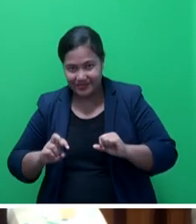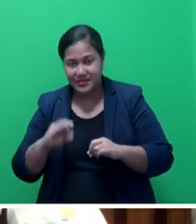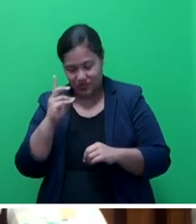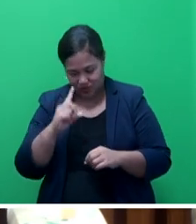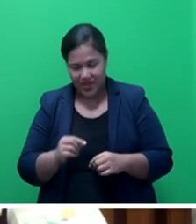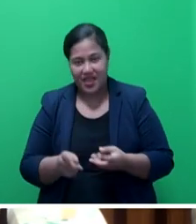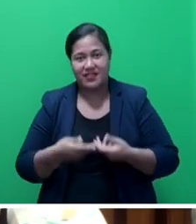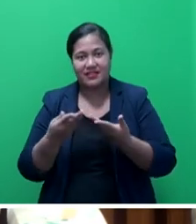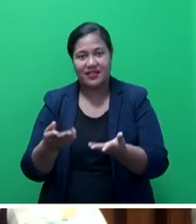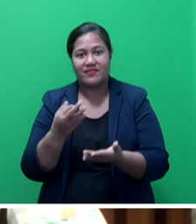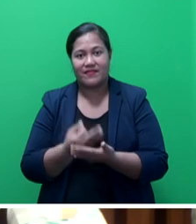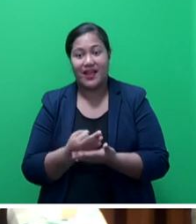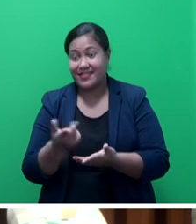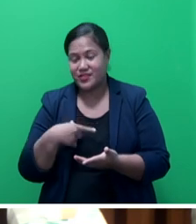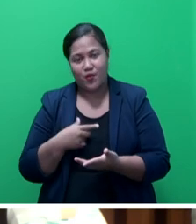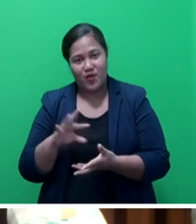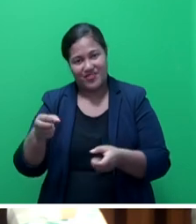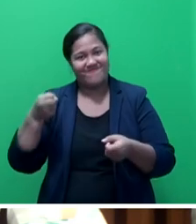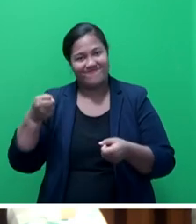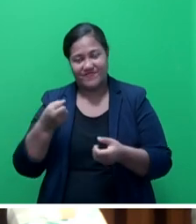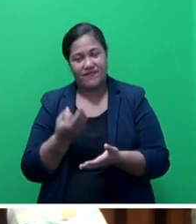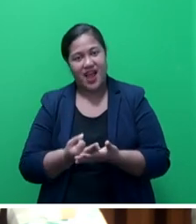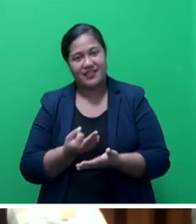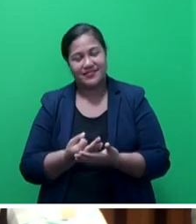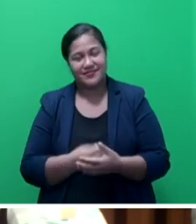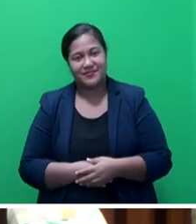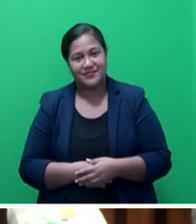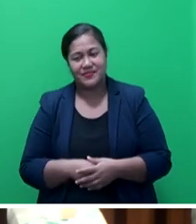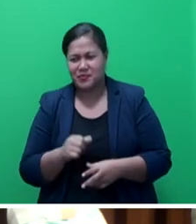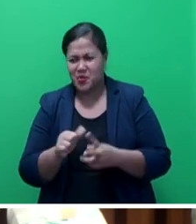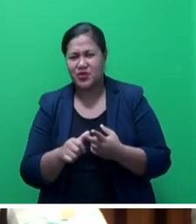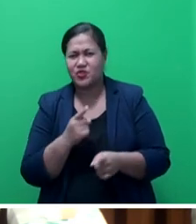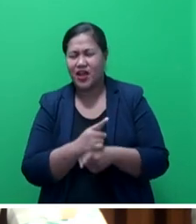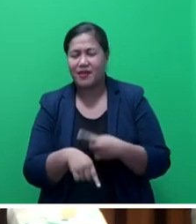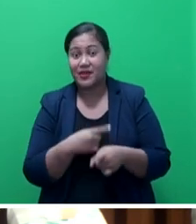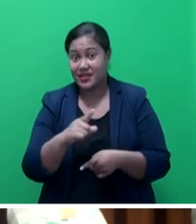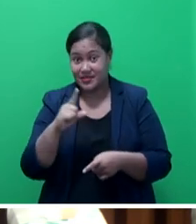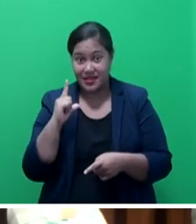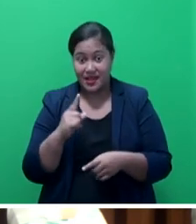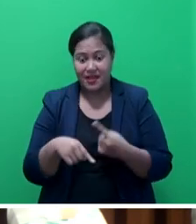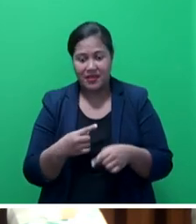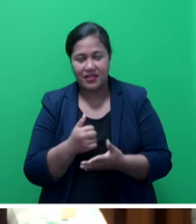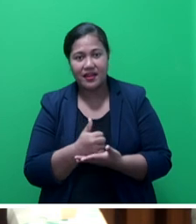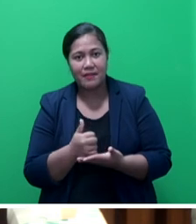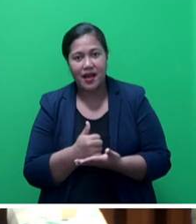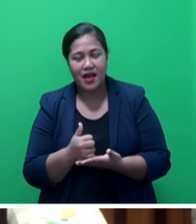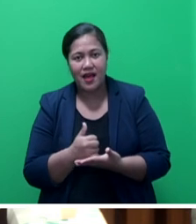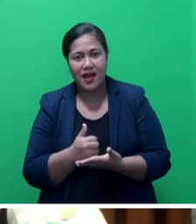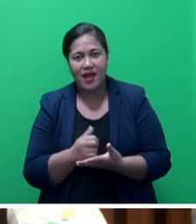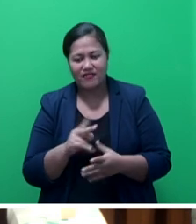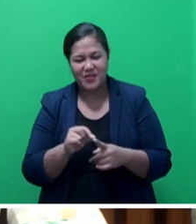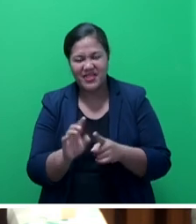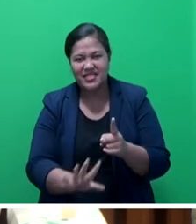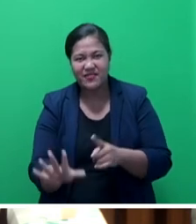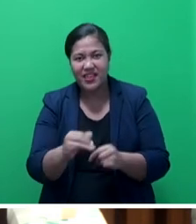which of course has not happened. And as I also highlighted yesterday, Mr. Speaker, sir, the number of the Pacific Island